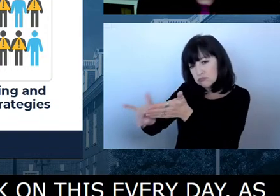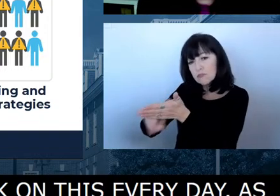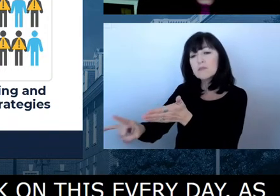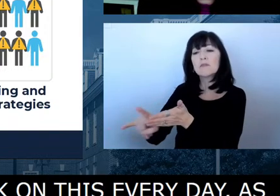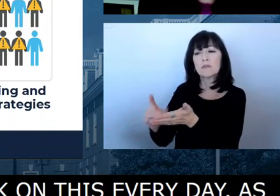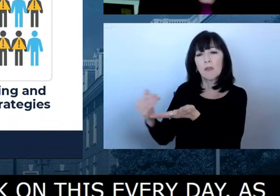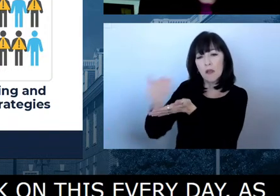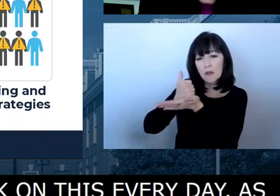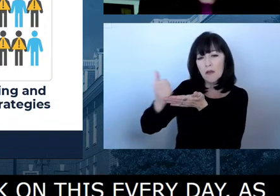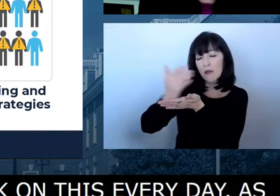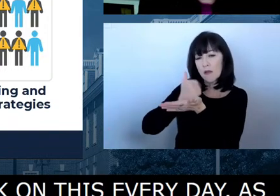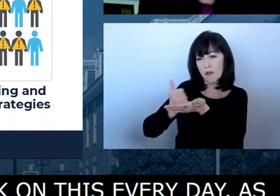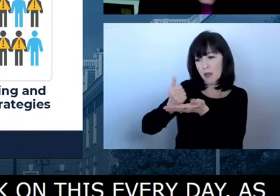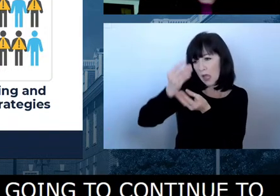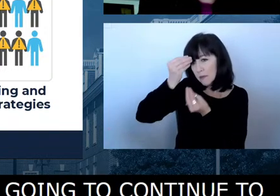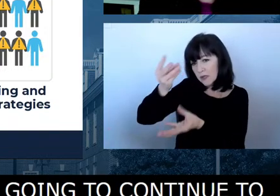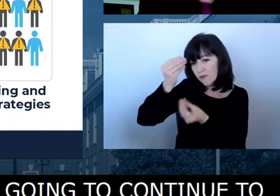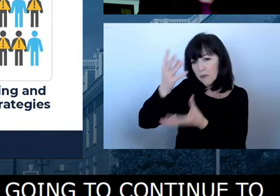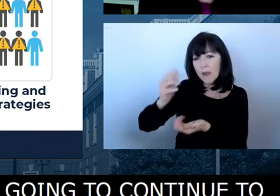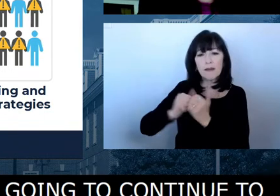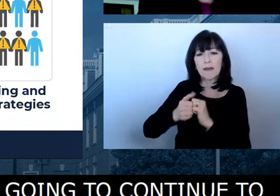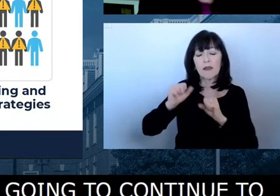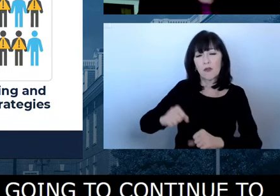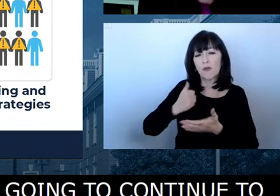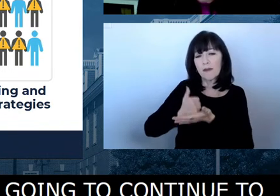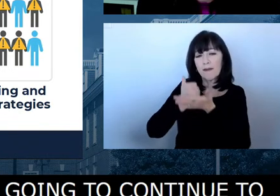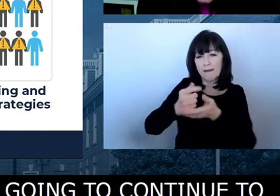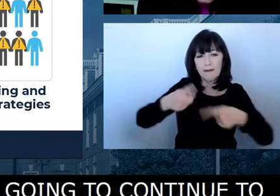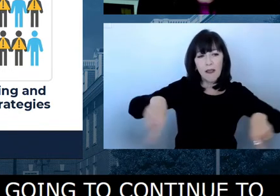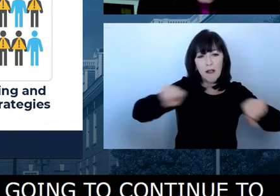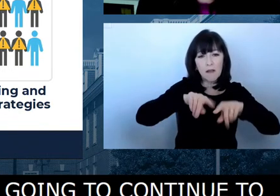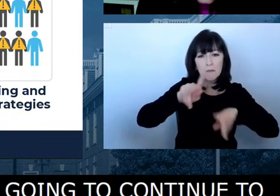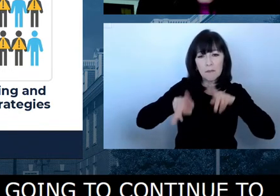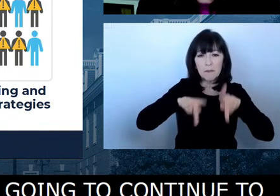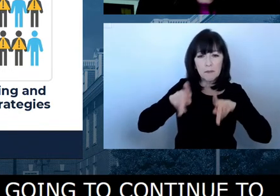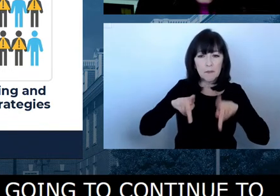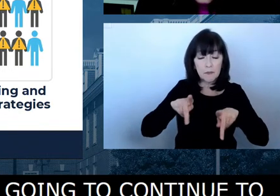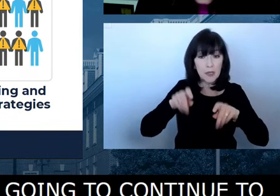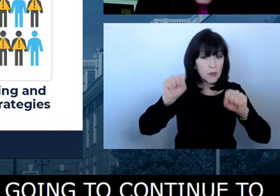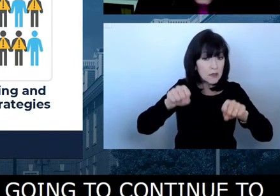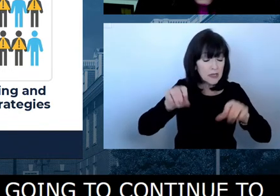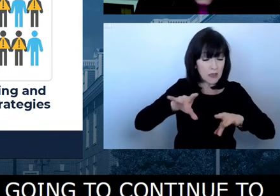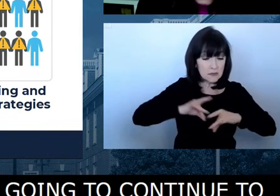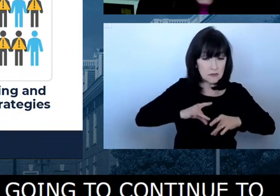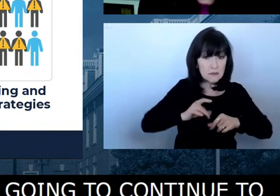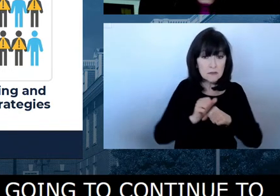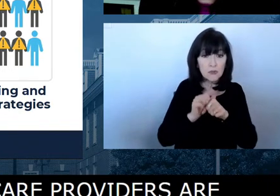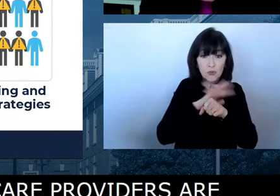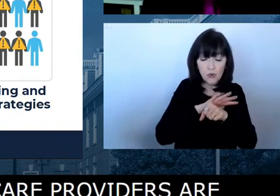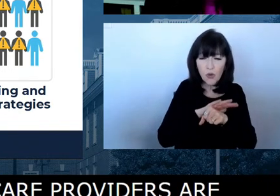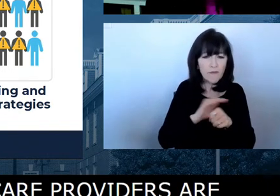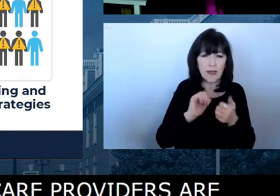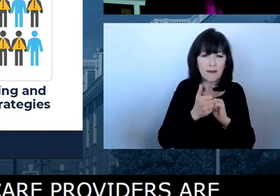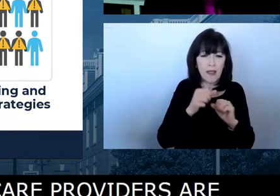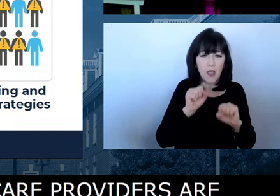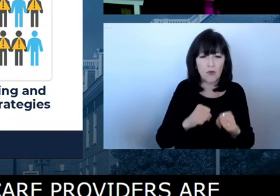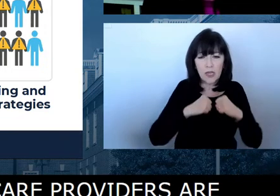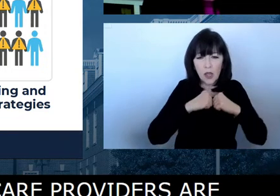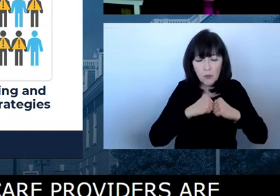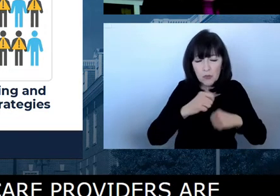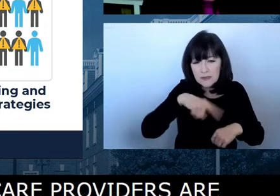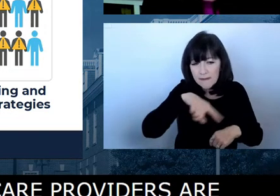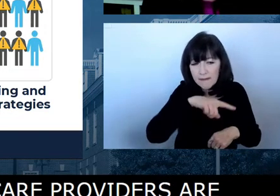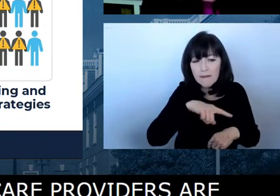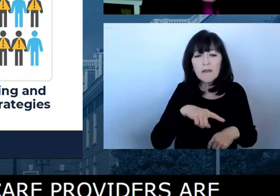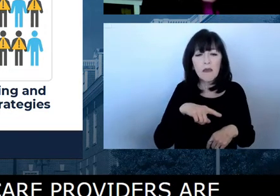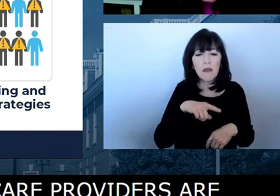therapeutics and things that can help us continue to live with the virus and both we and the world at large are gaining more knowledge about,